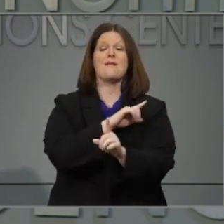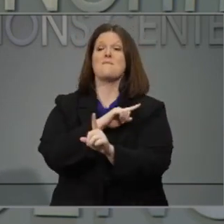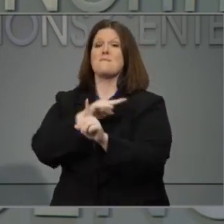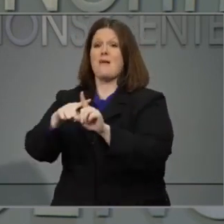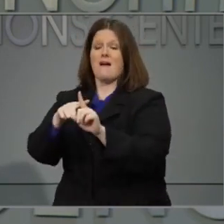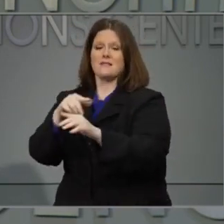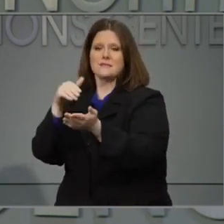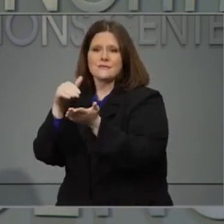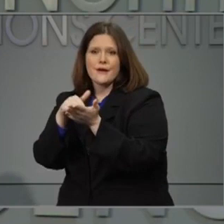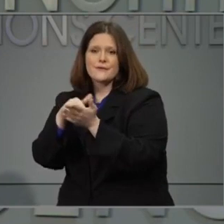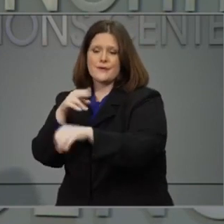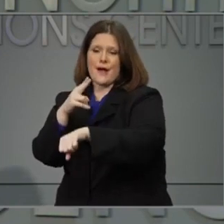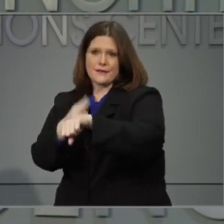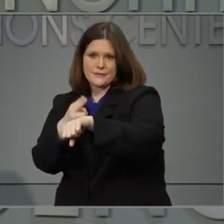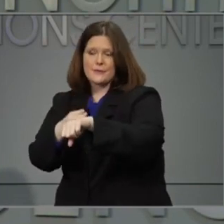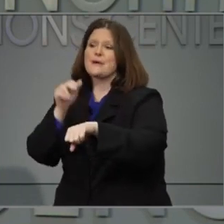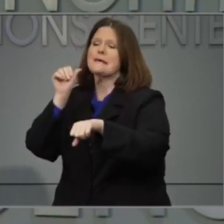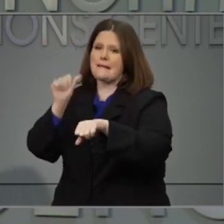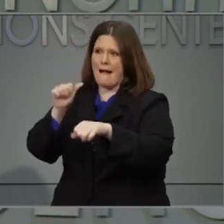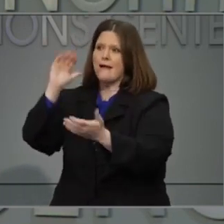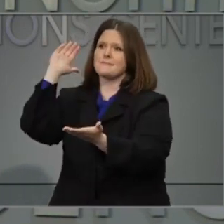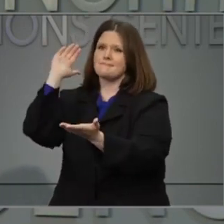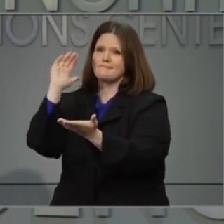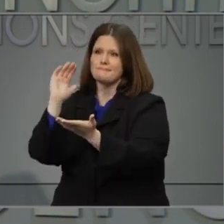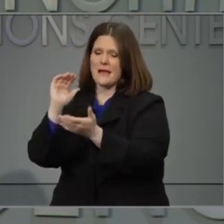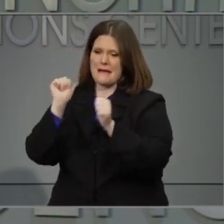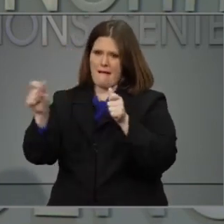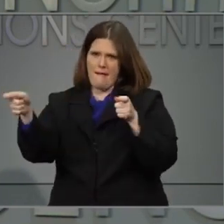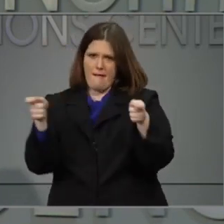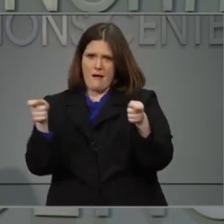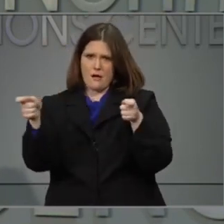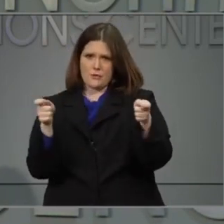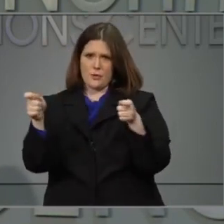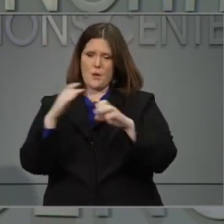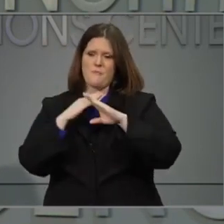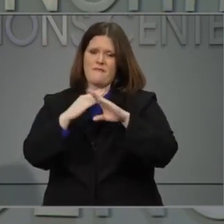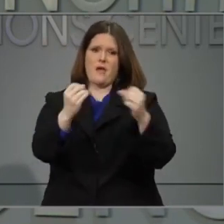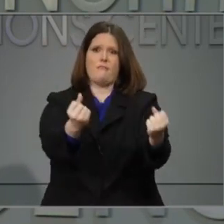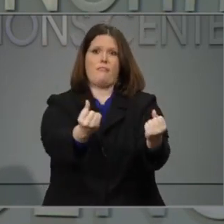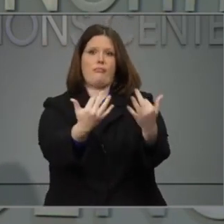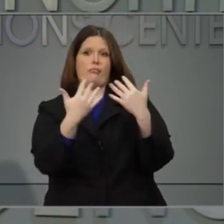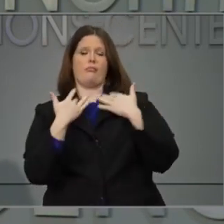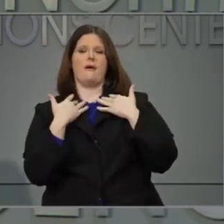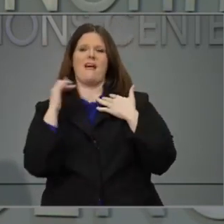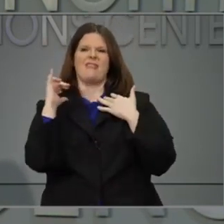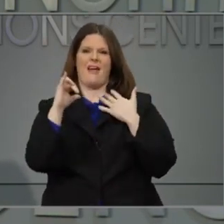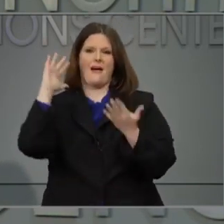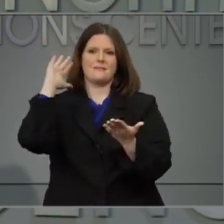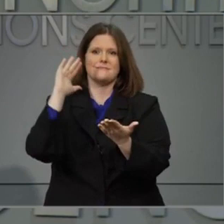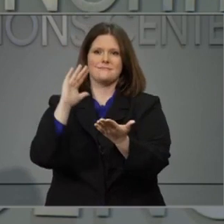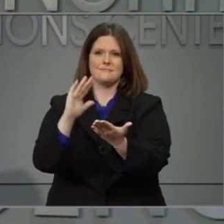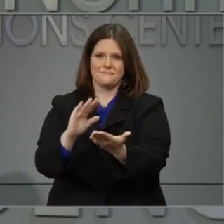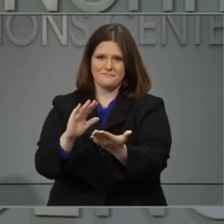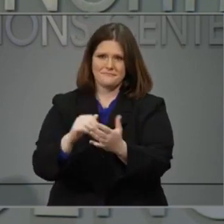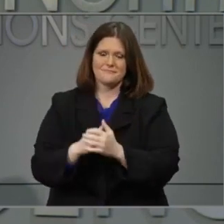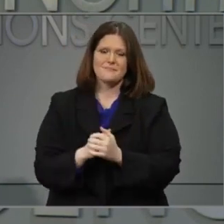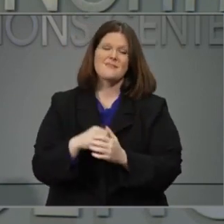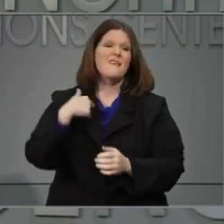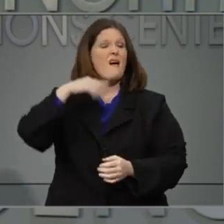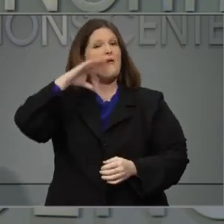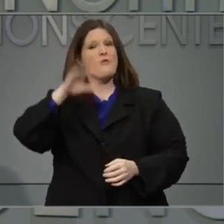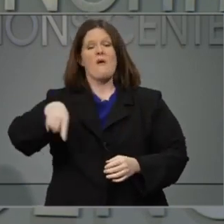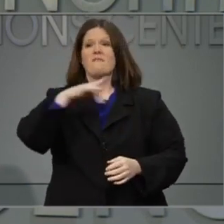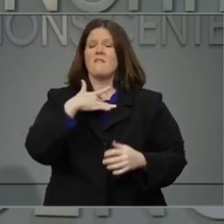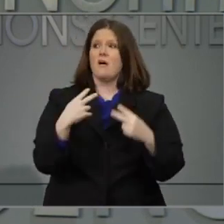and to prevent an overwhelming spike of patients. As confining and frustrating